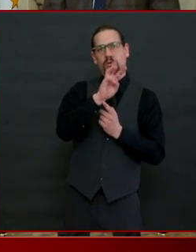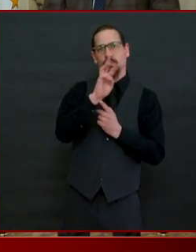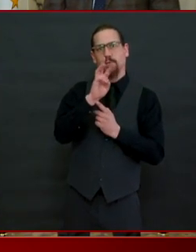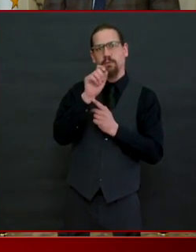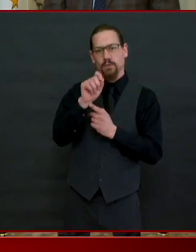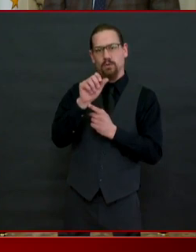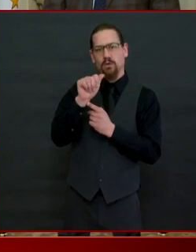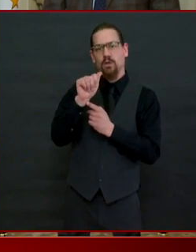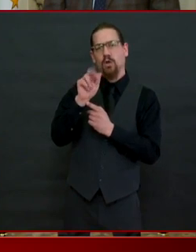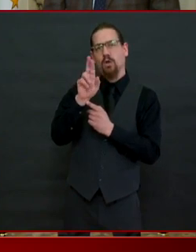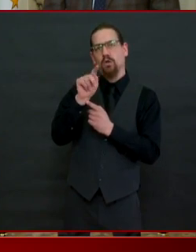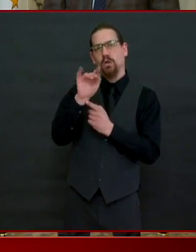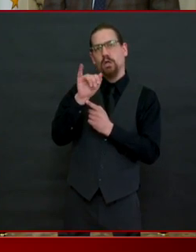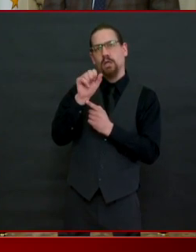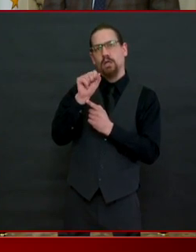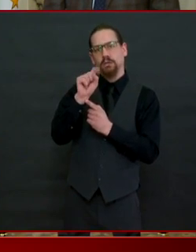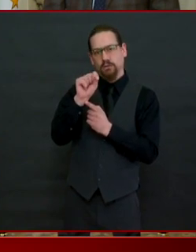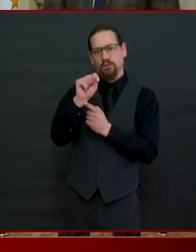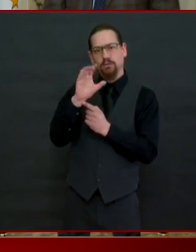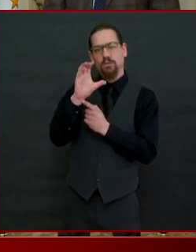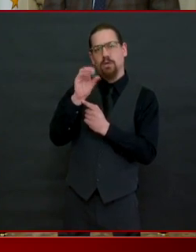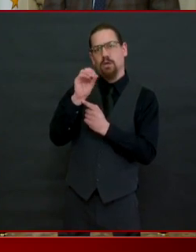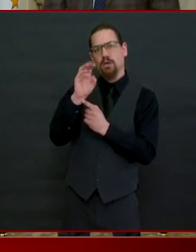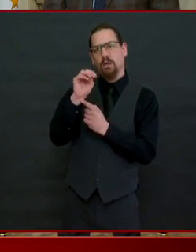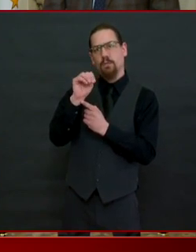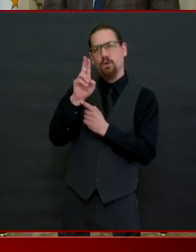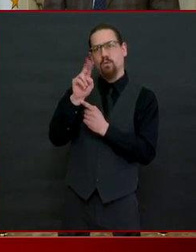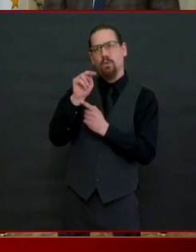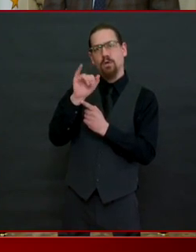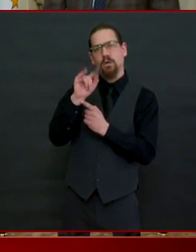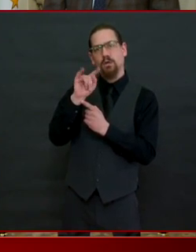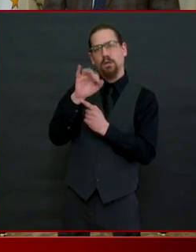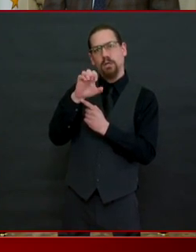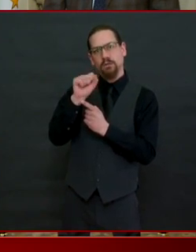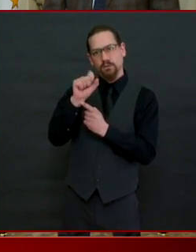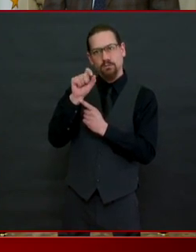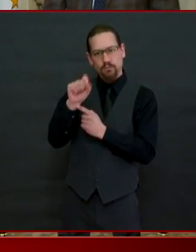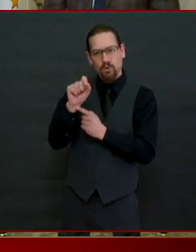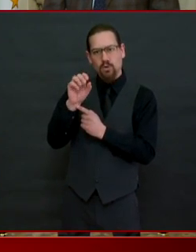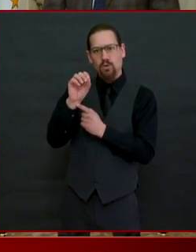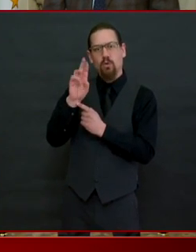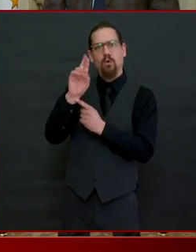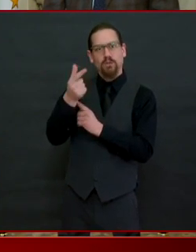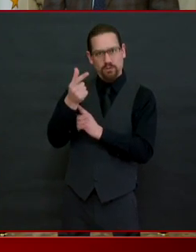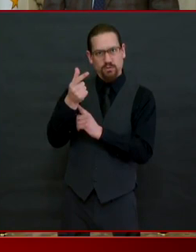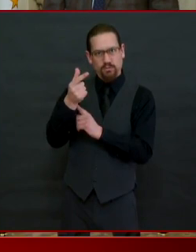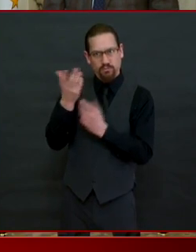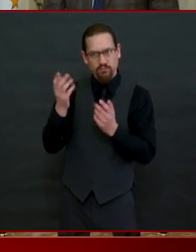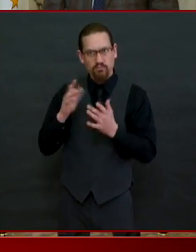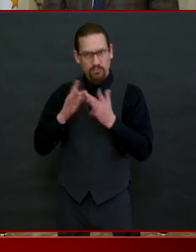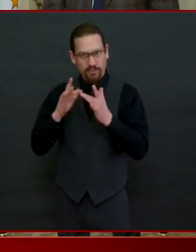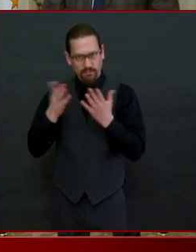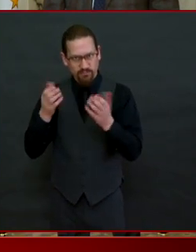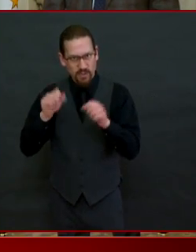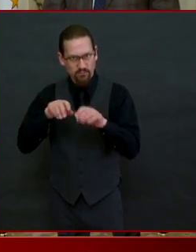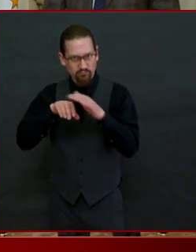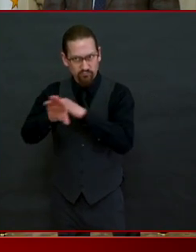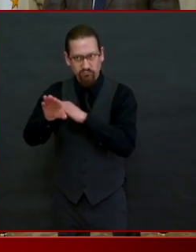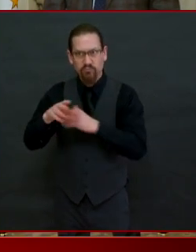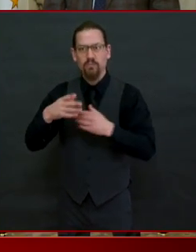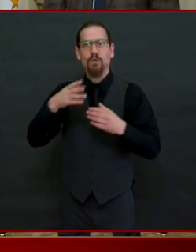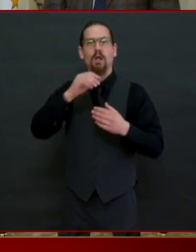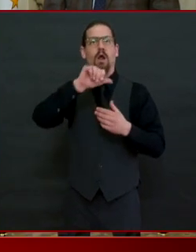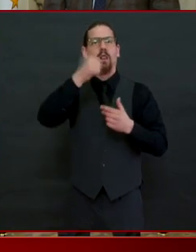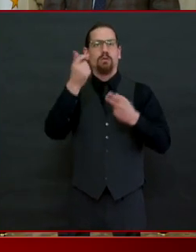and if you're a local artist in need of support and you're hearing me say this go to the rhode island state council on the arts